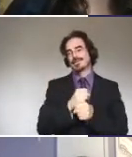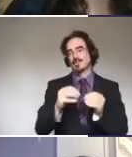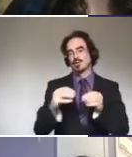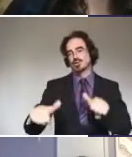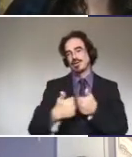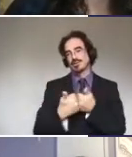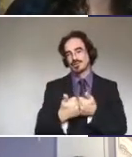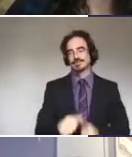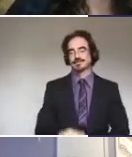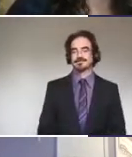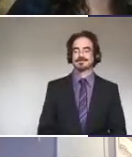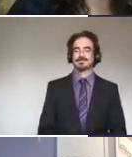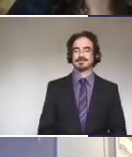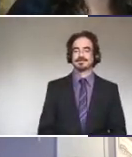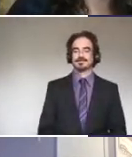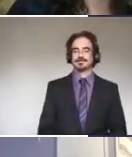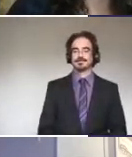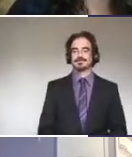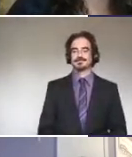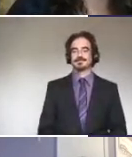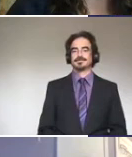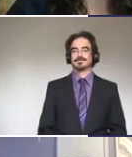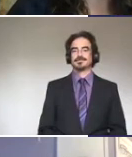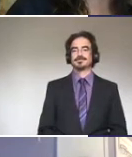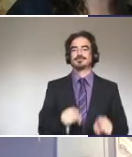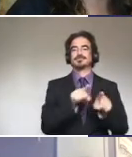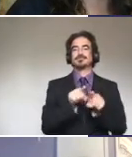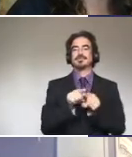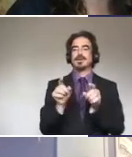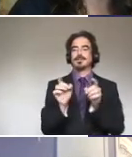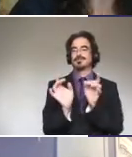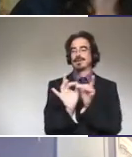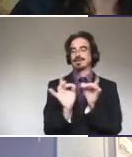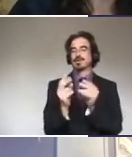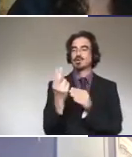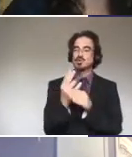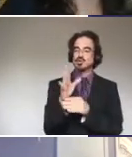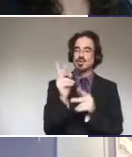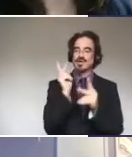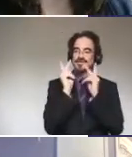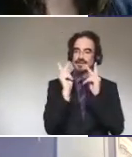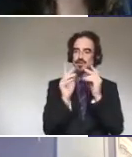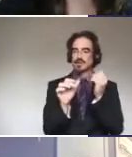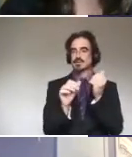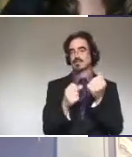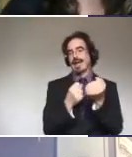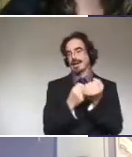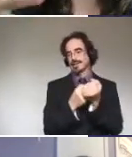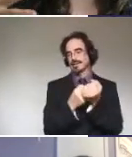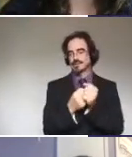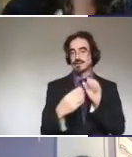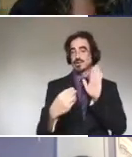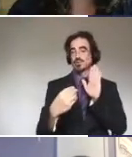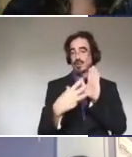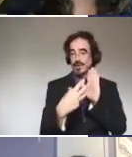And, um, so I mentioned some of this already. Use your visual aids if possible. Um, the radiograph, if you have